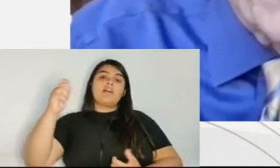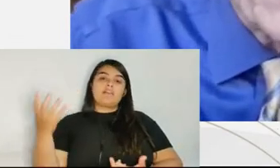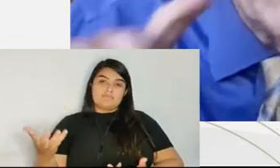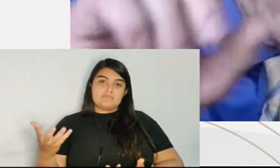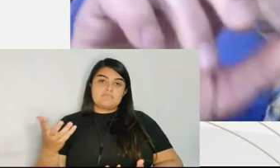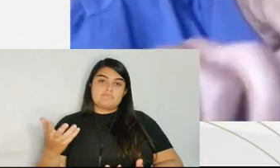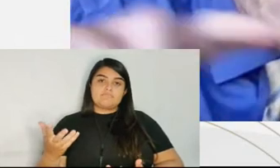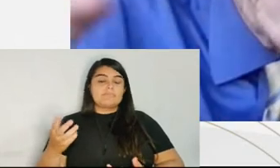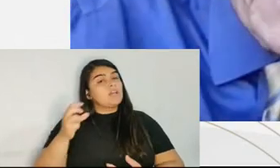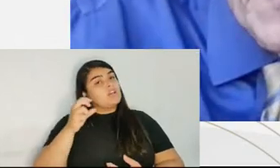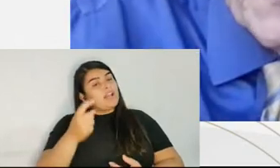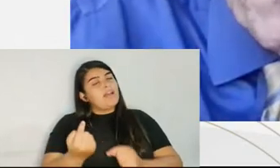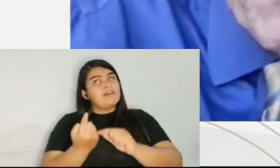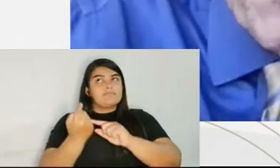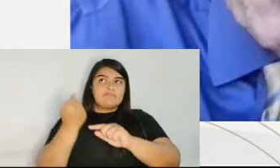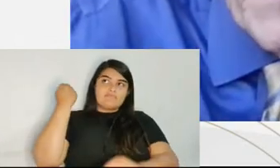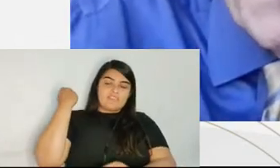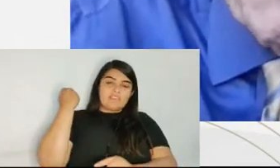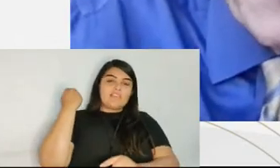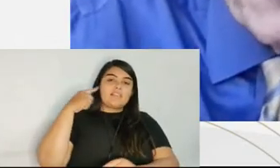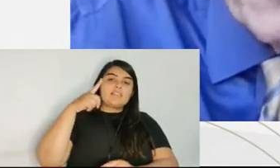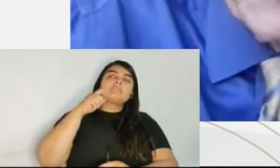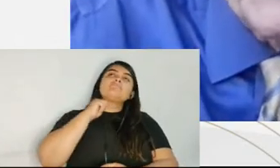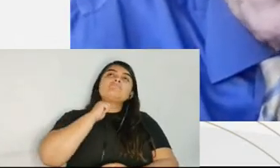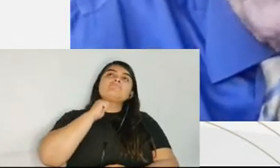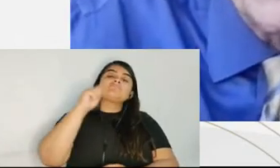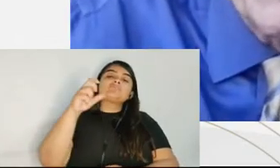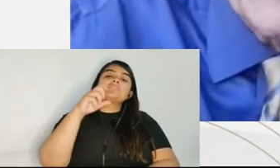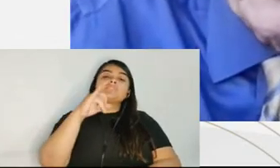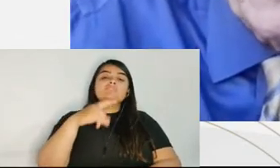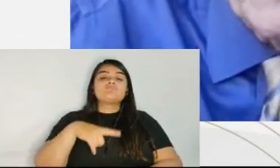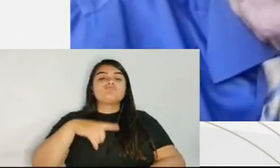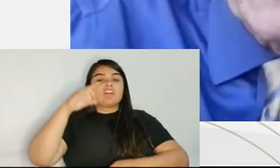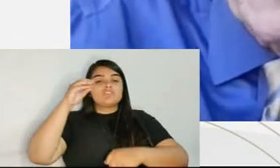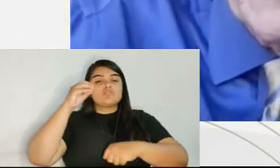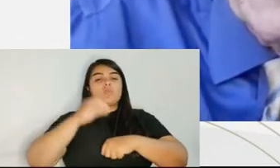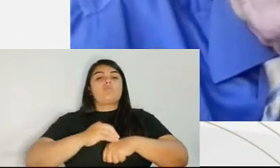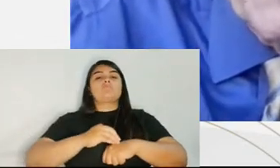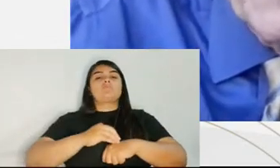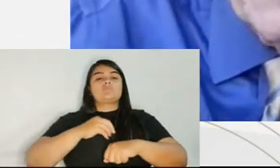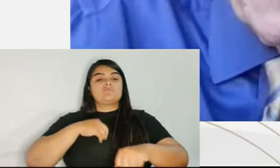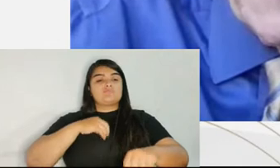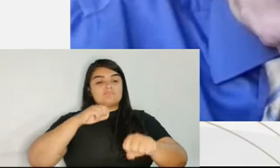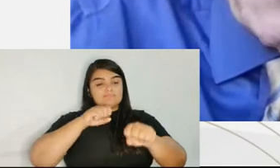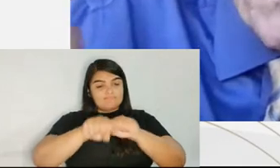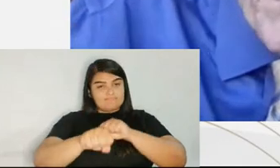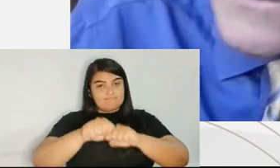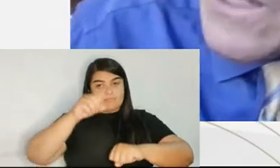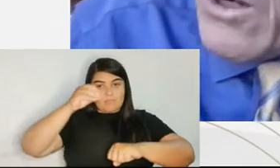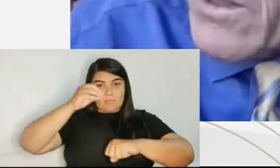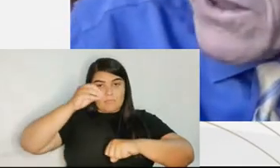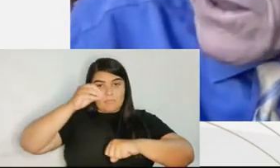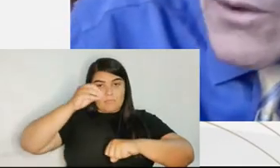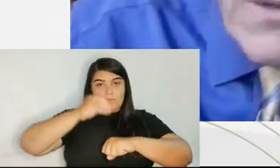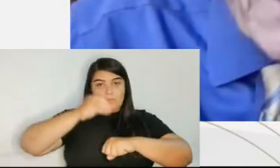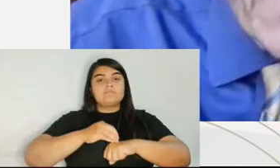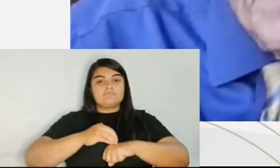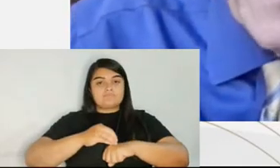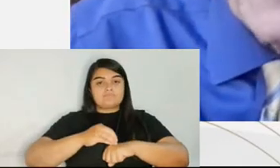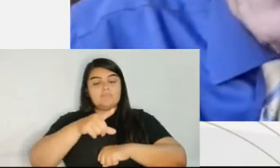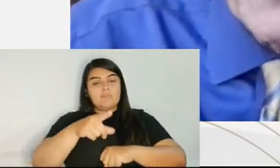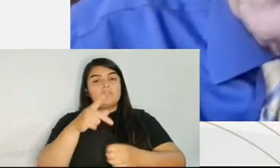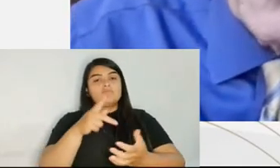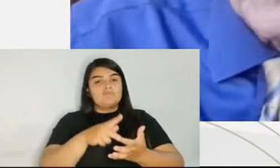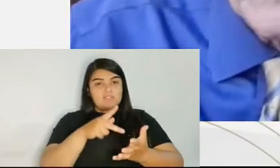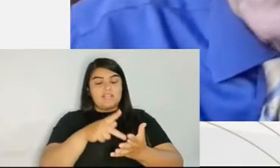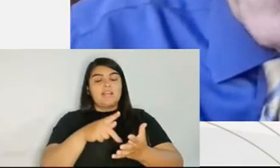to manslaughter, he faced a potential penalty of zero to 20 years. But he walked out a very lucky